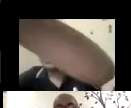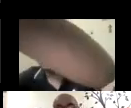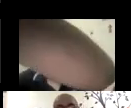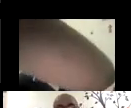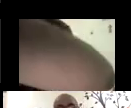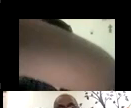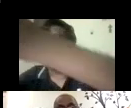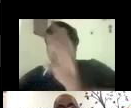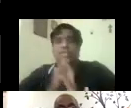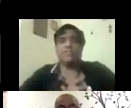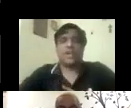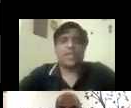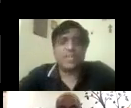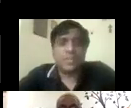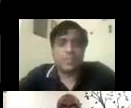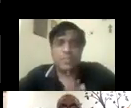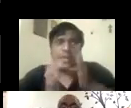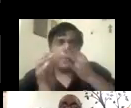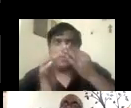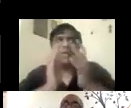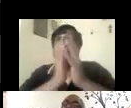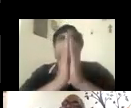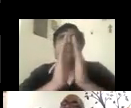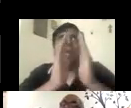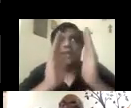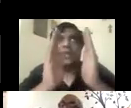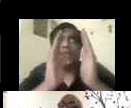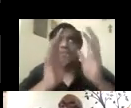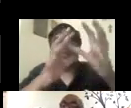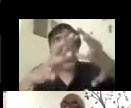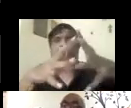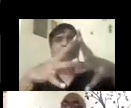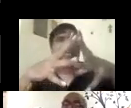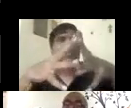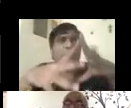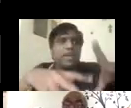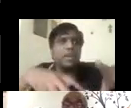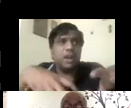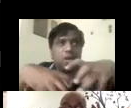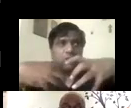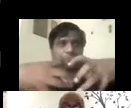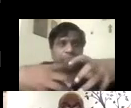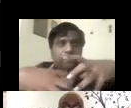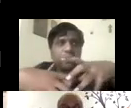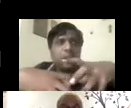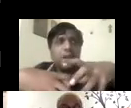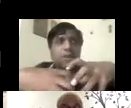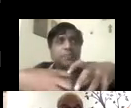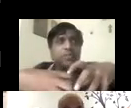I think two points, actually, you said, one is that the practical experience of explaining how,